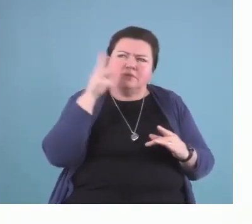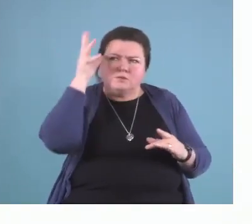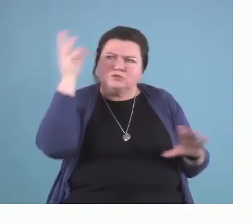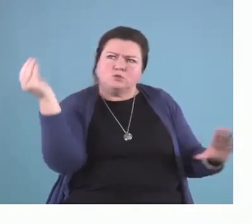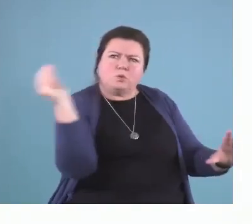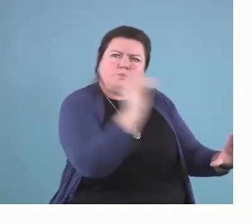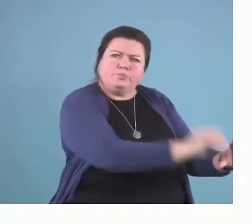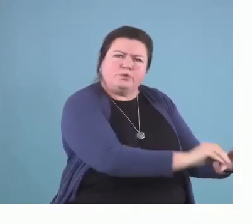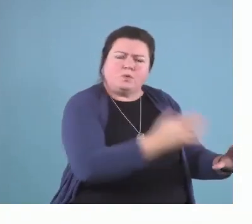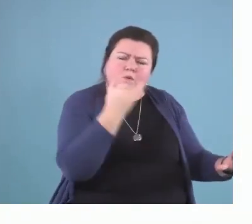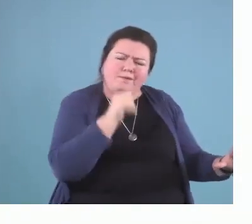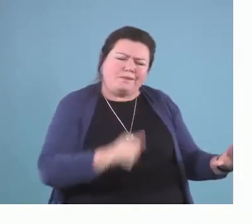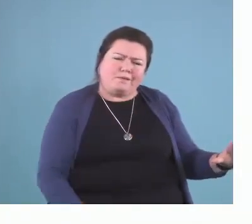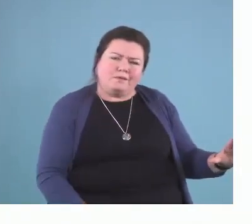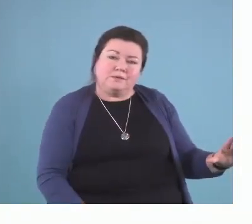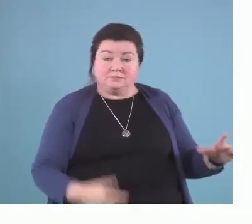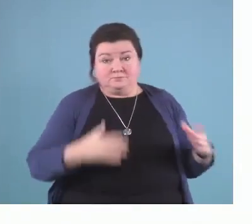And it's our job to figure that out.